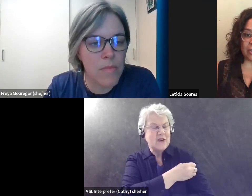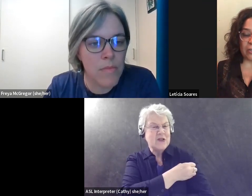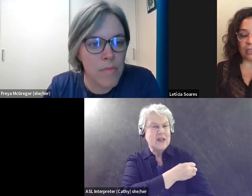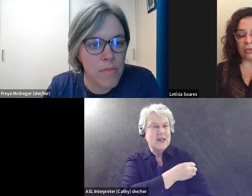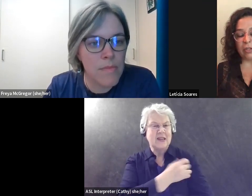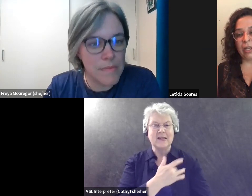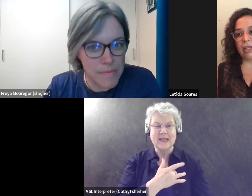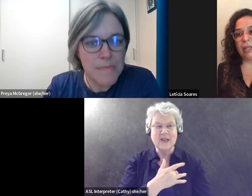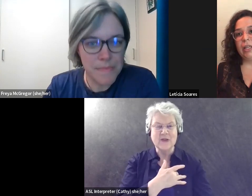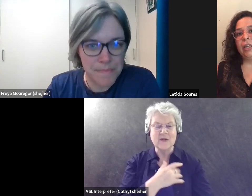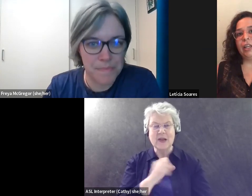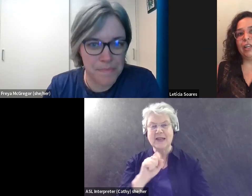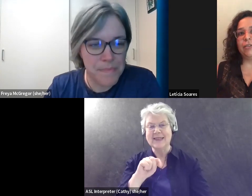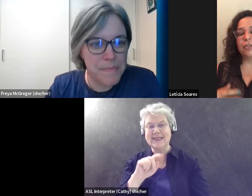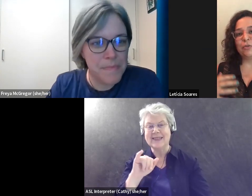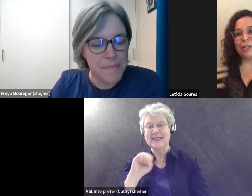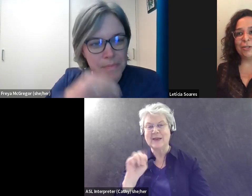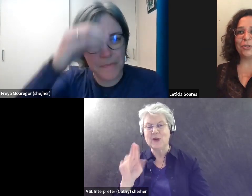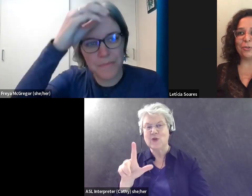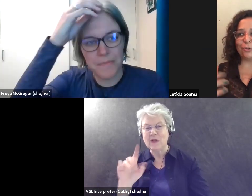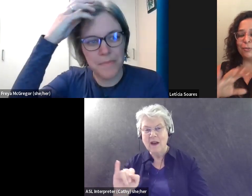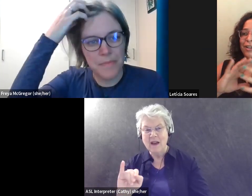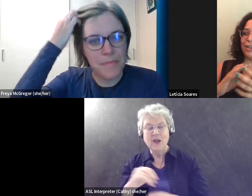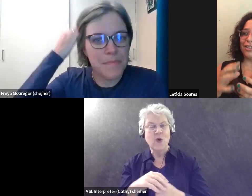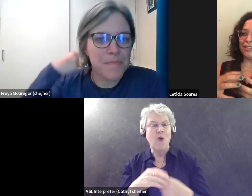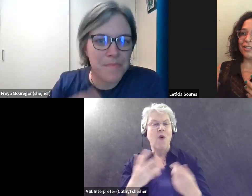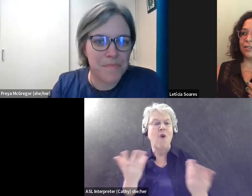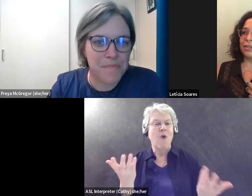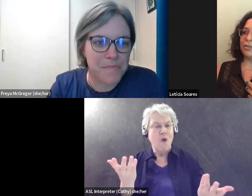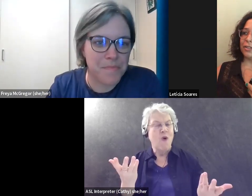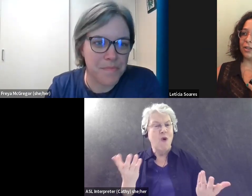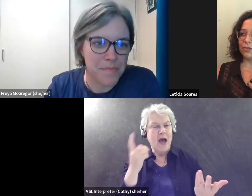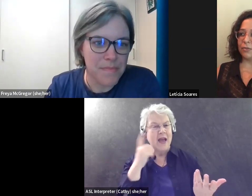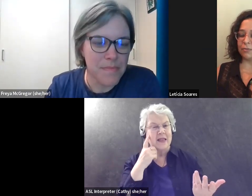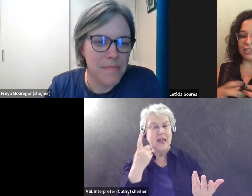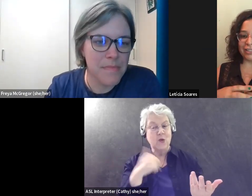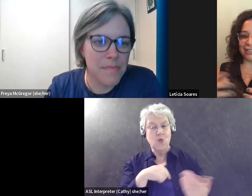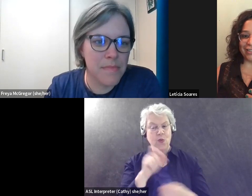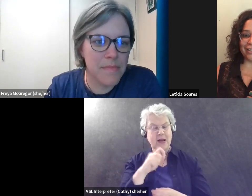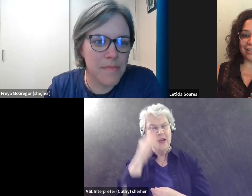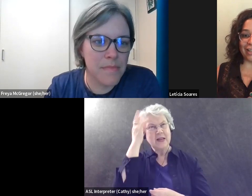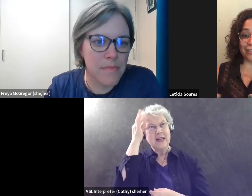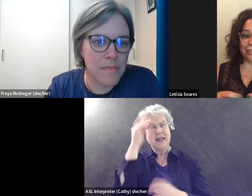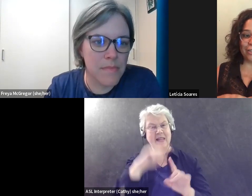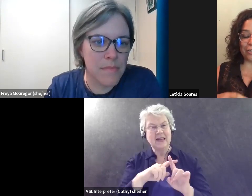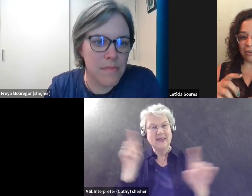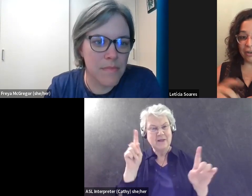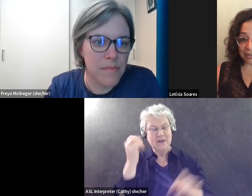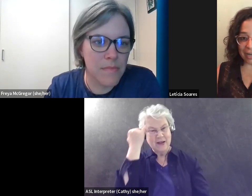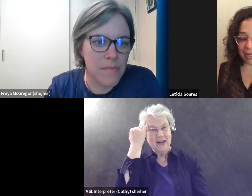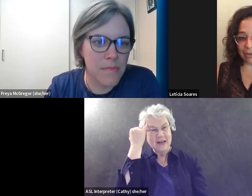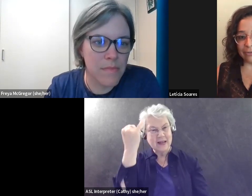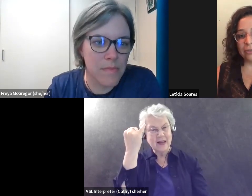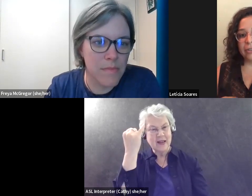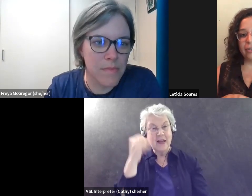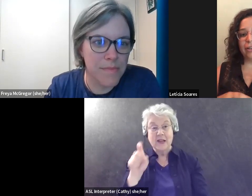sensory stimuli. And so we need to, I think, distance ourselves from this idea that you